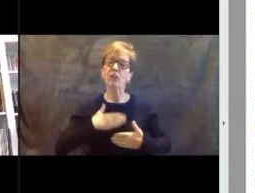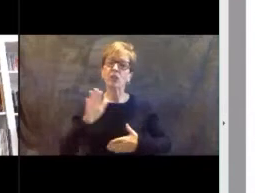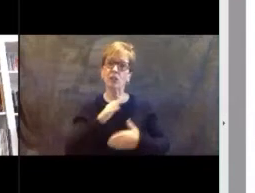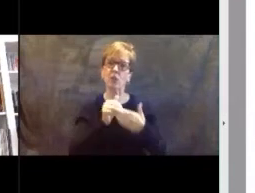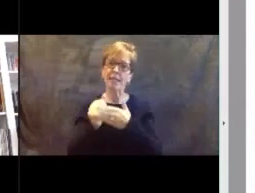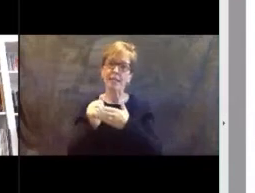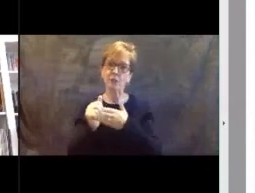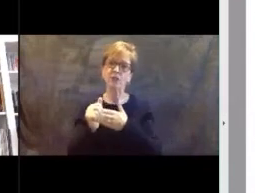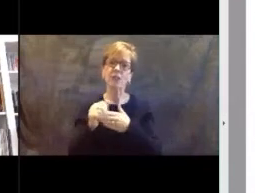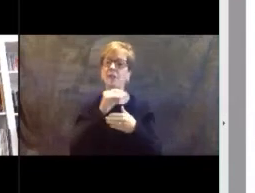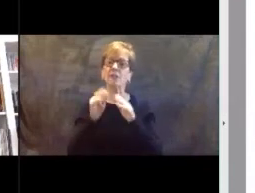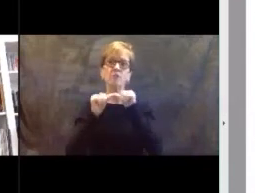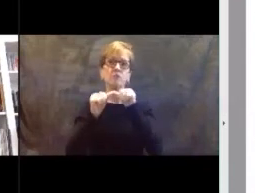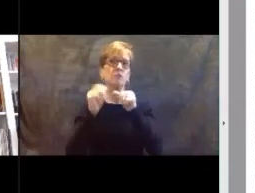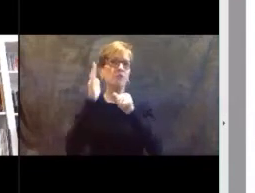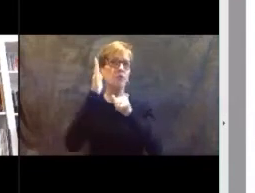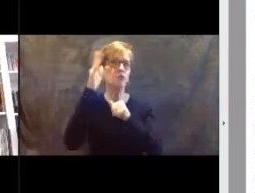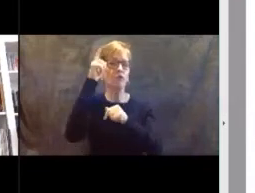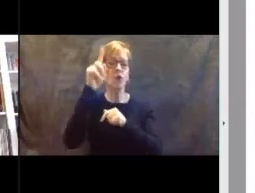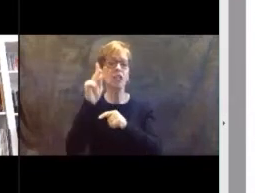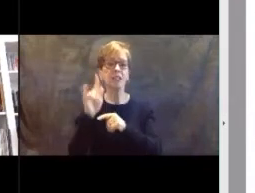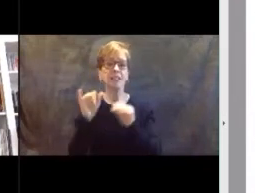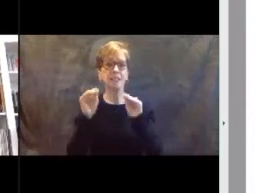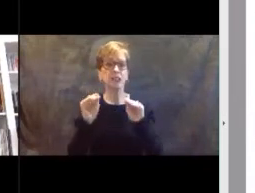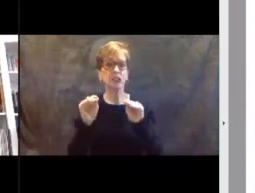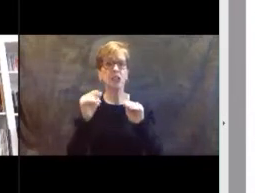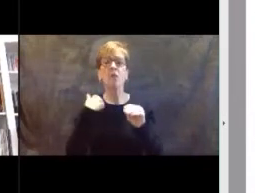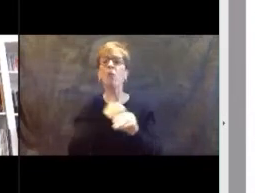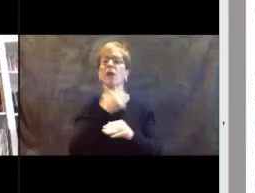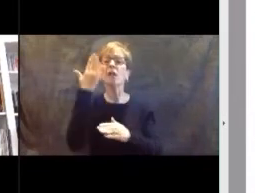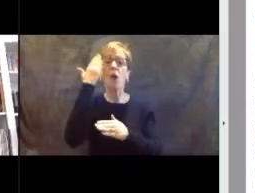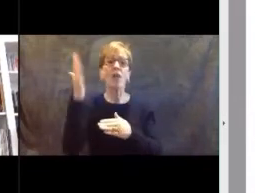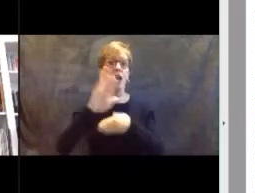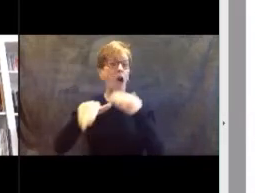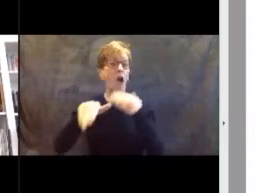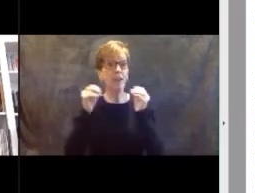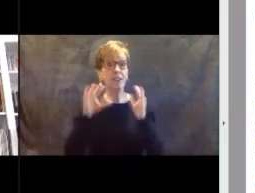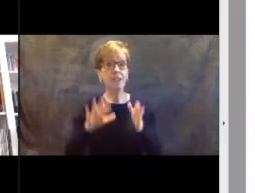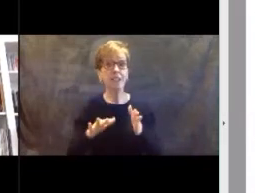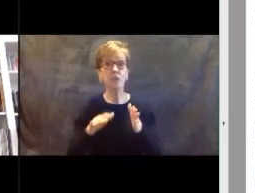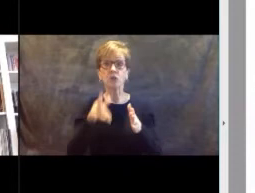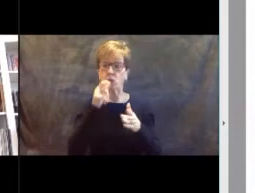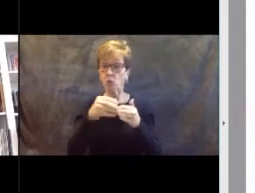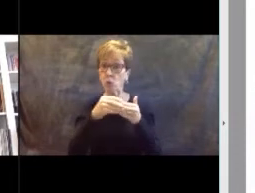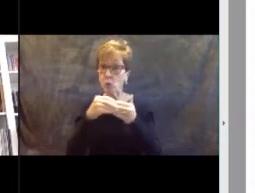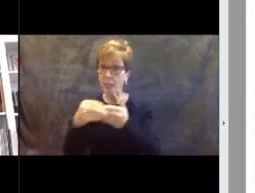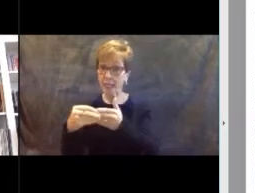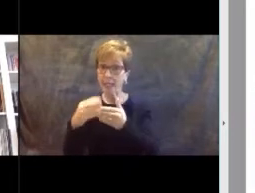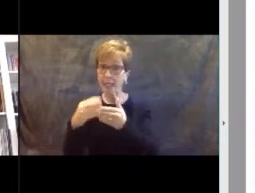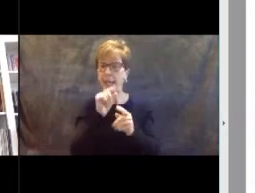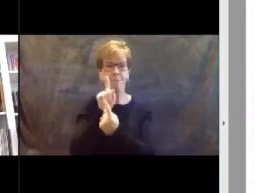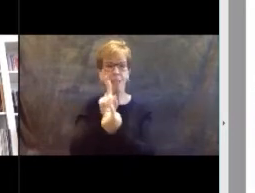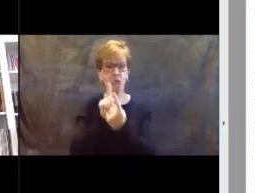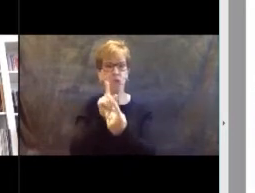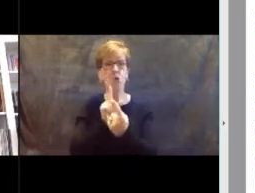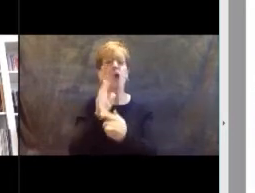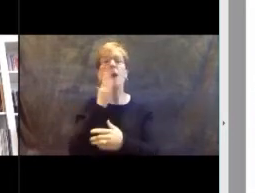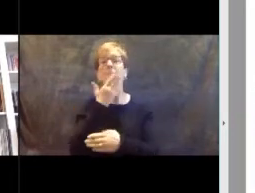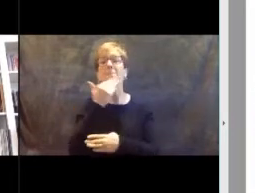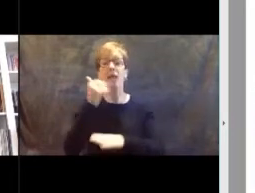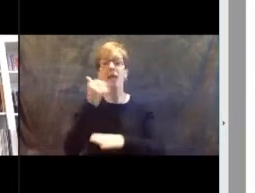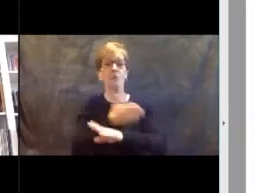in Kentucky and we know that all the teachers who you lead and mentor are better for you having renewed your certification.